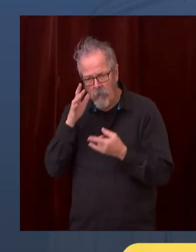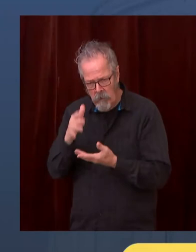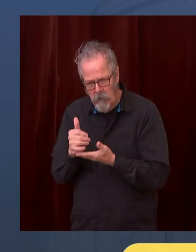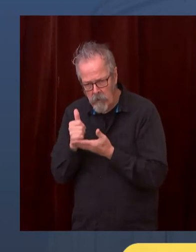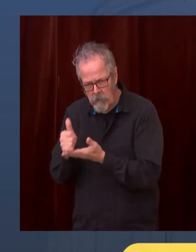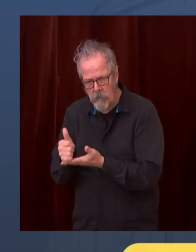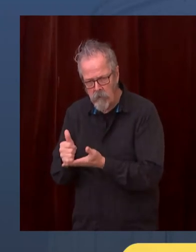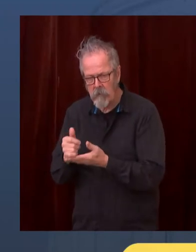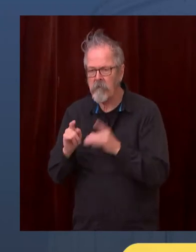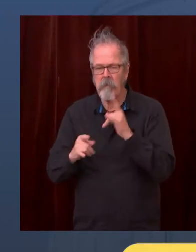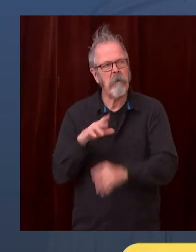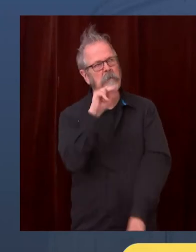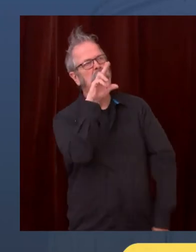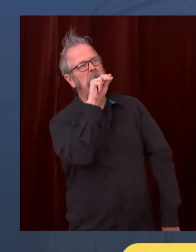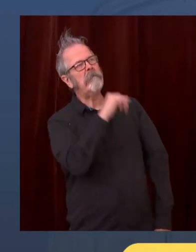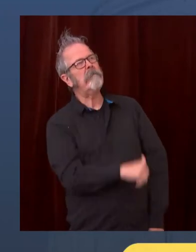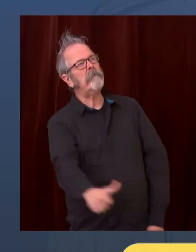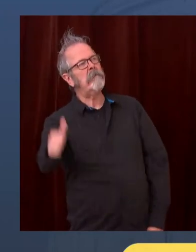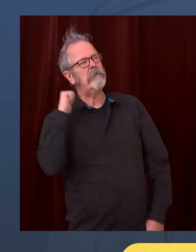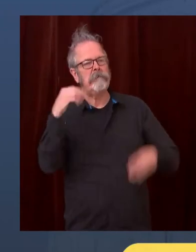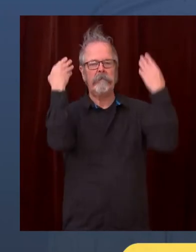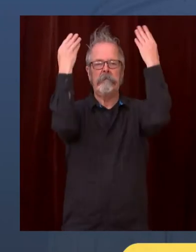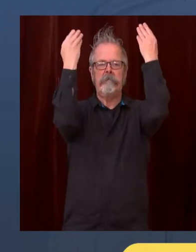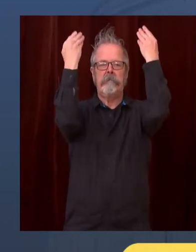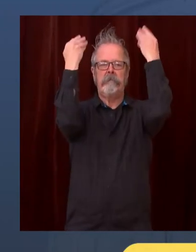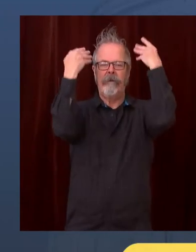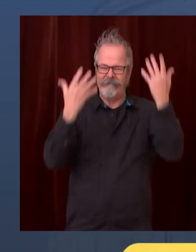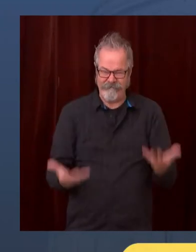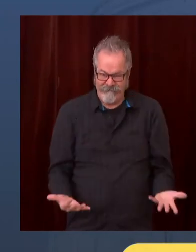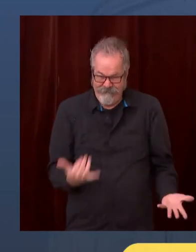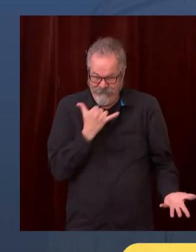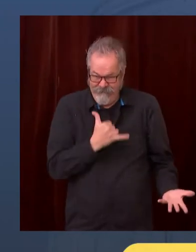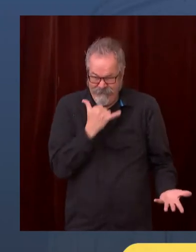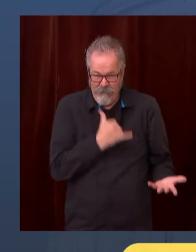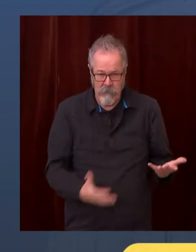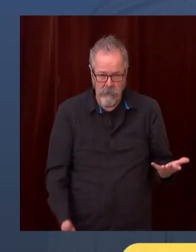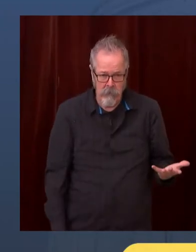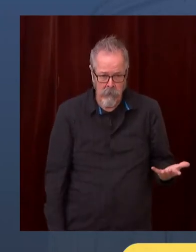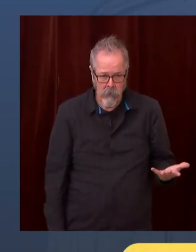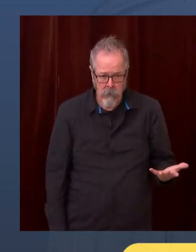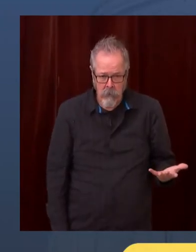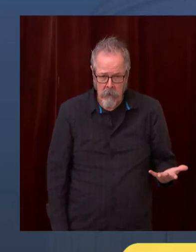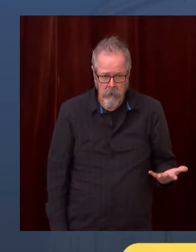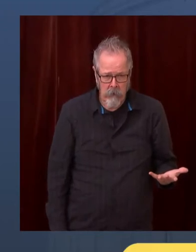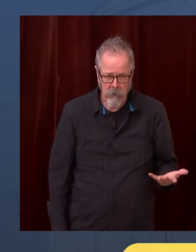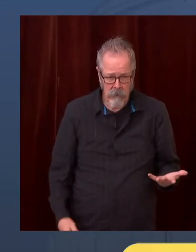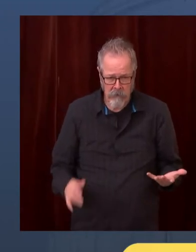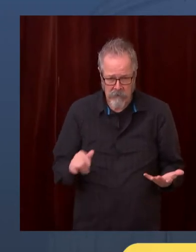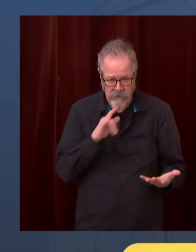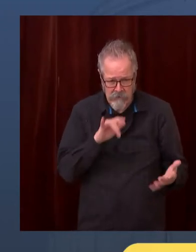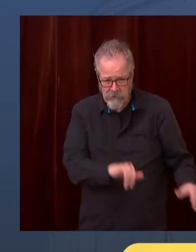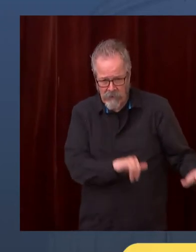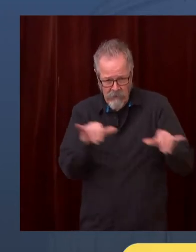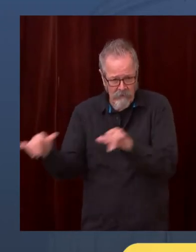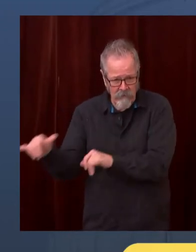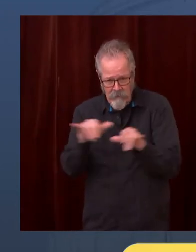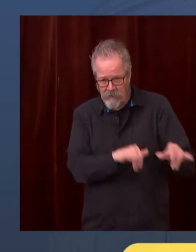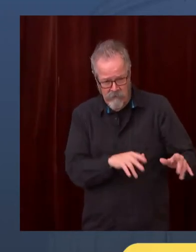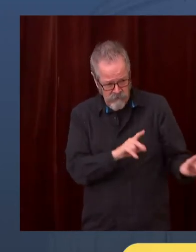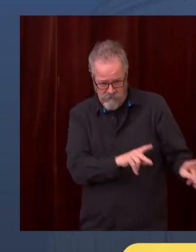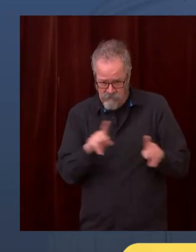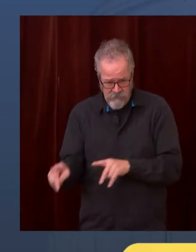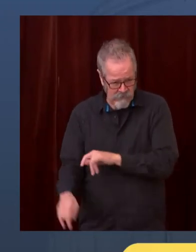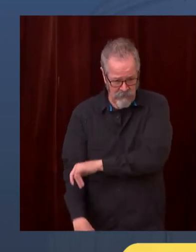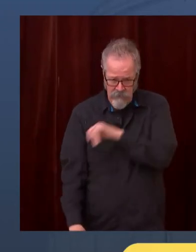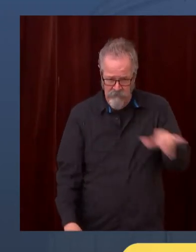address a pandemic that's once in a century. And I do agree with Governor Inslee. I wish we could keep Dr. Wiesman for